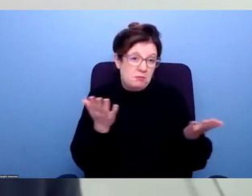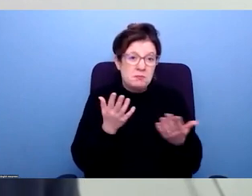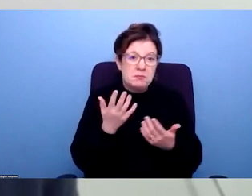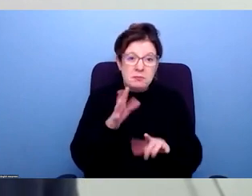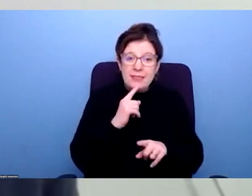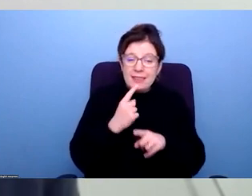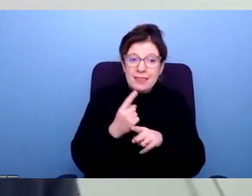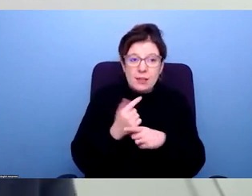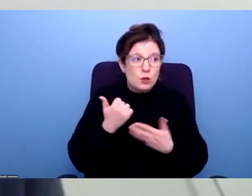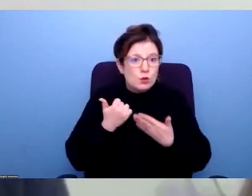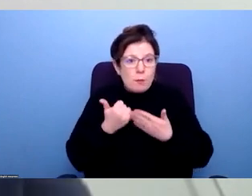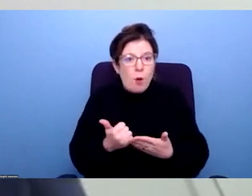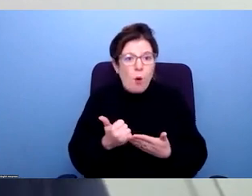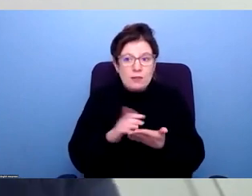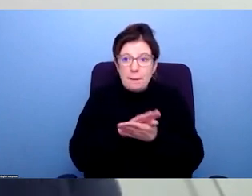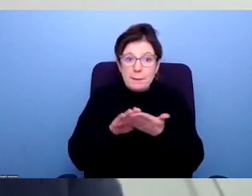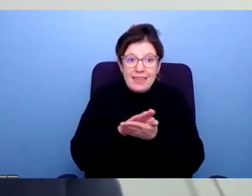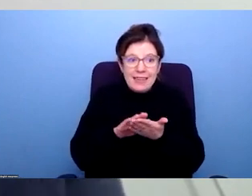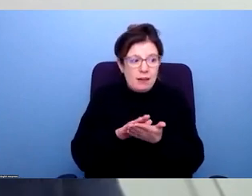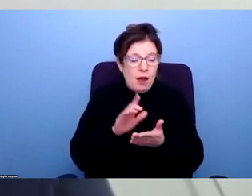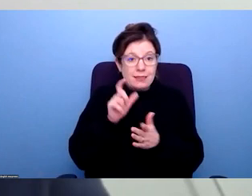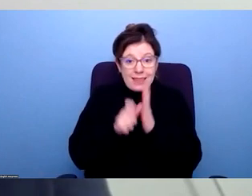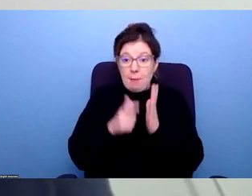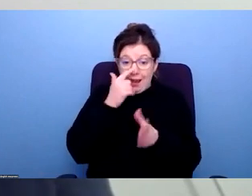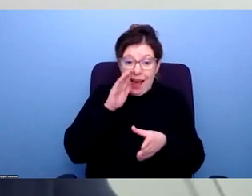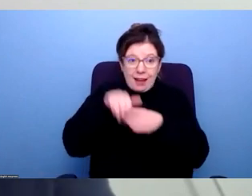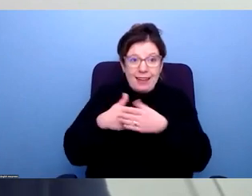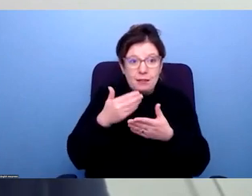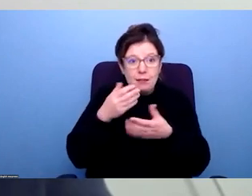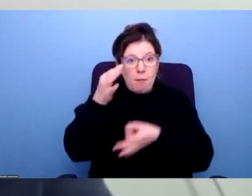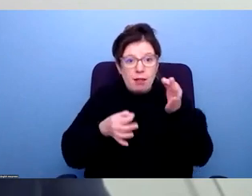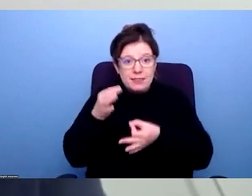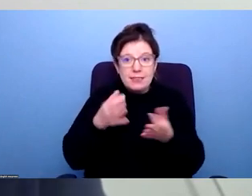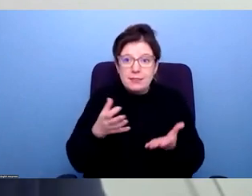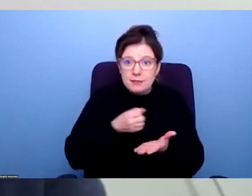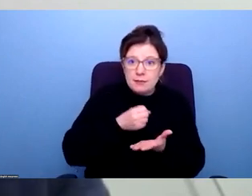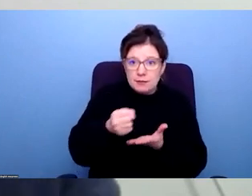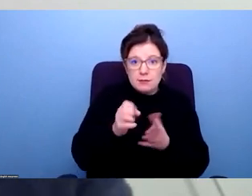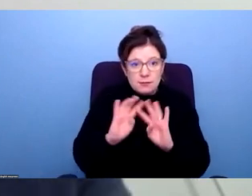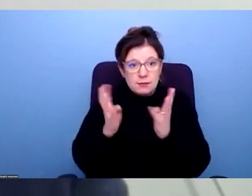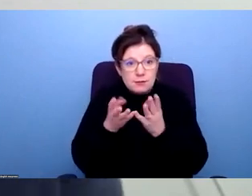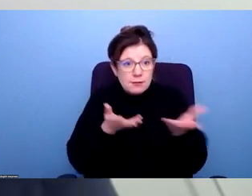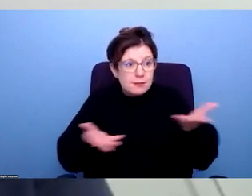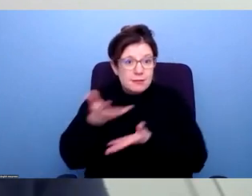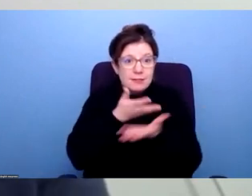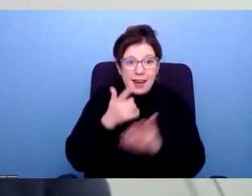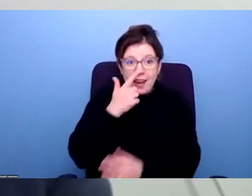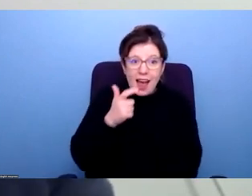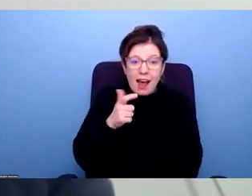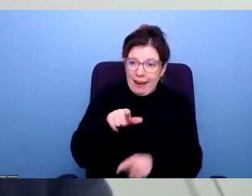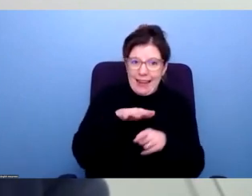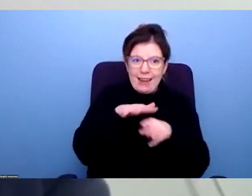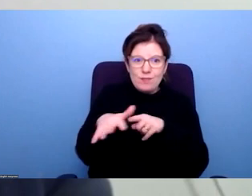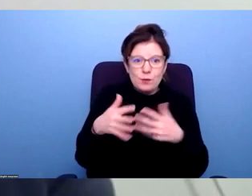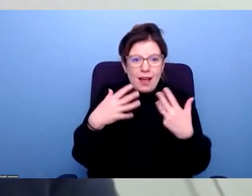support systems that enable disabled people to enter political life. So we actually have disabled people in in those groups that you're talking about